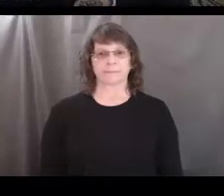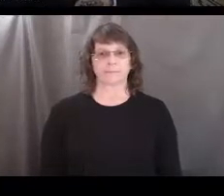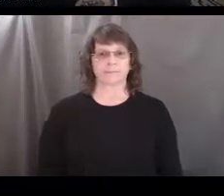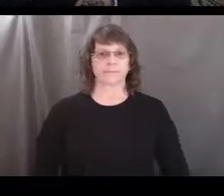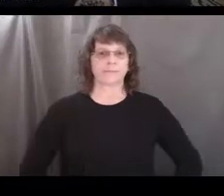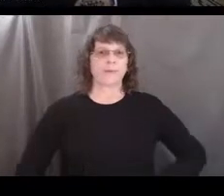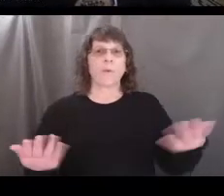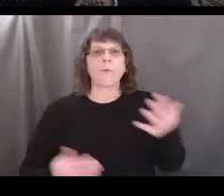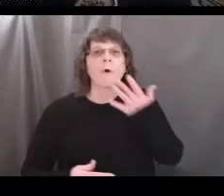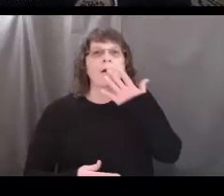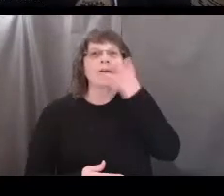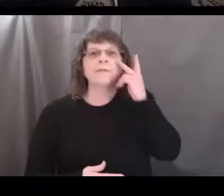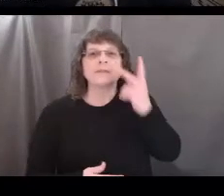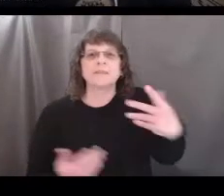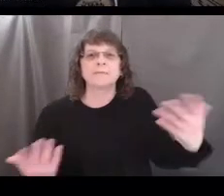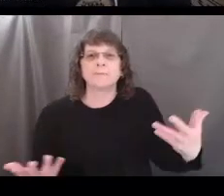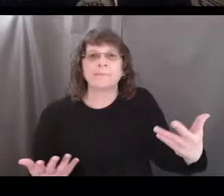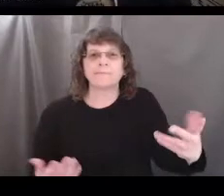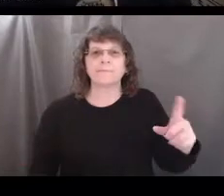What colors do you see?